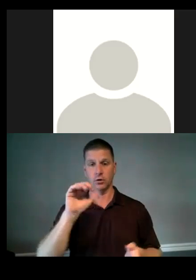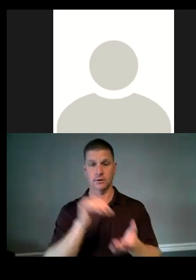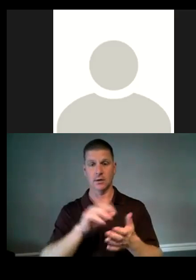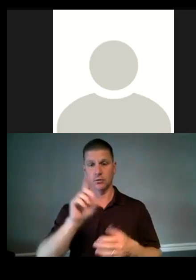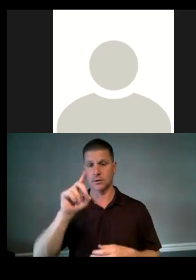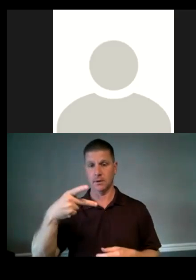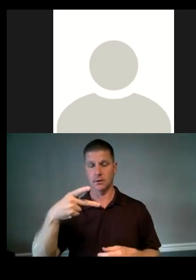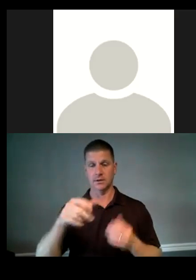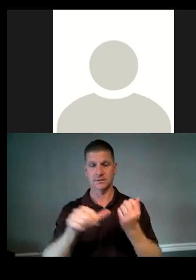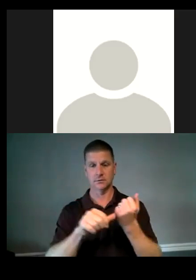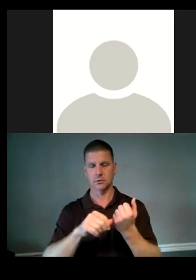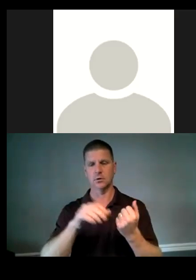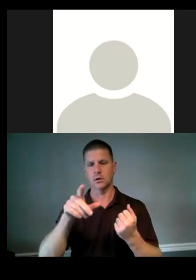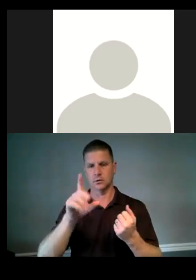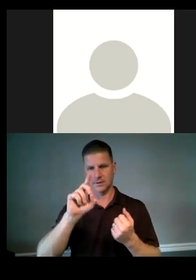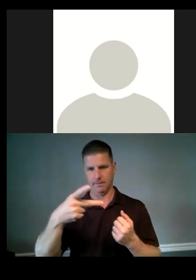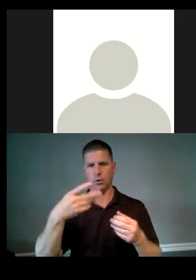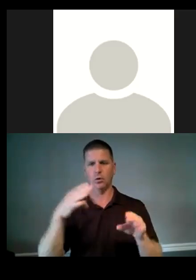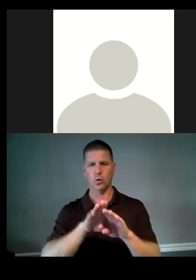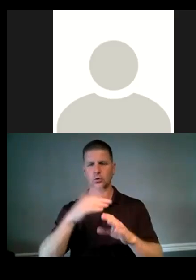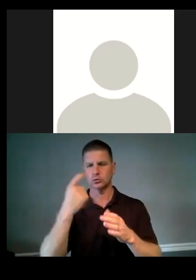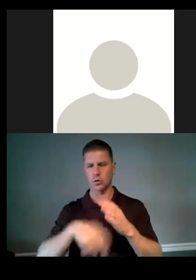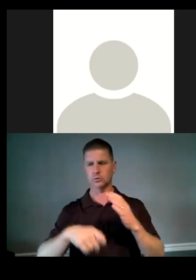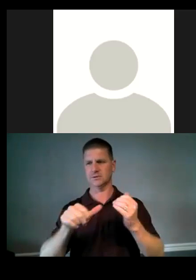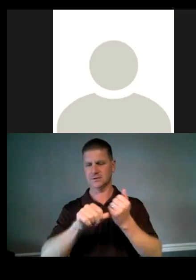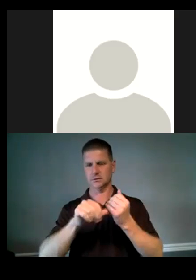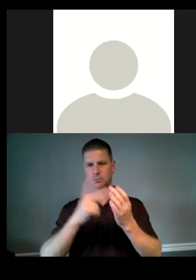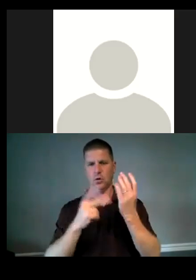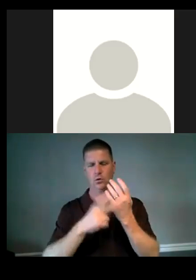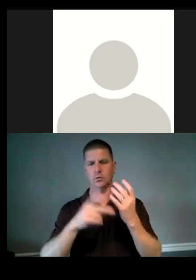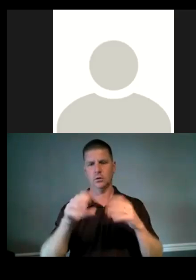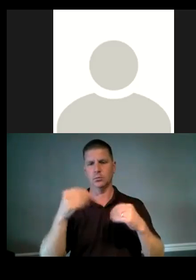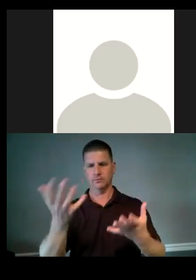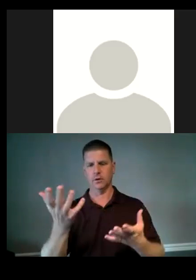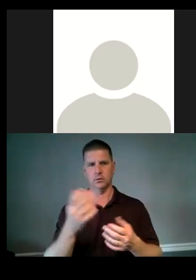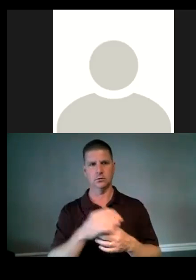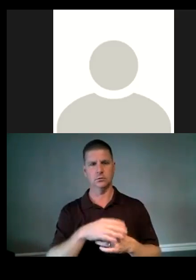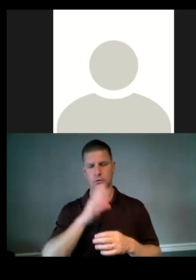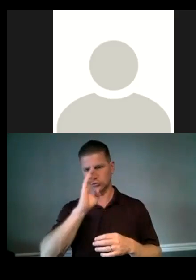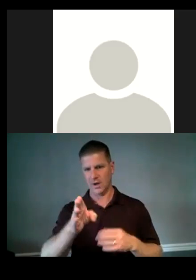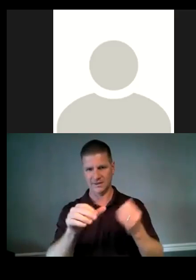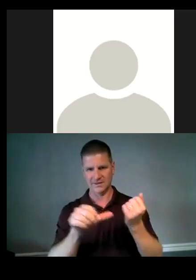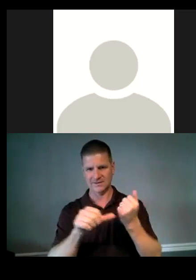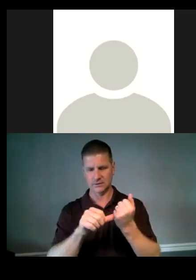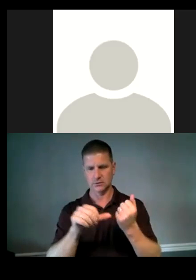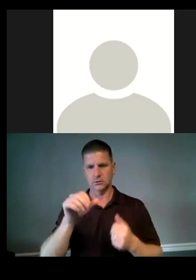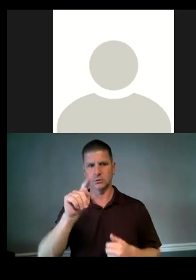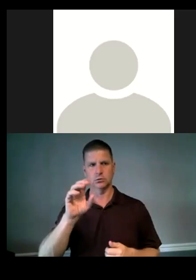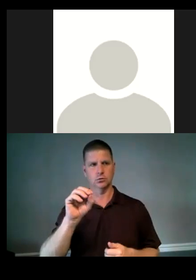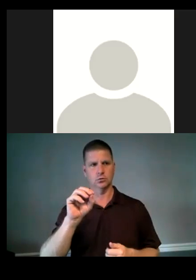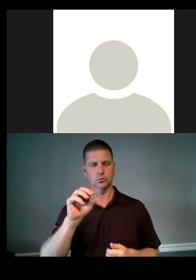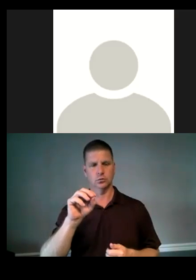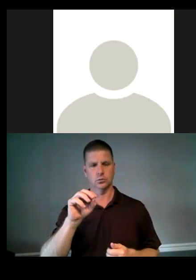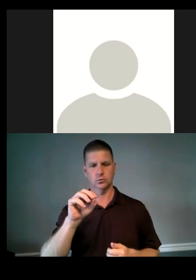payment assistance is the down payment closing costs assistance program, which provides, uh, direct assistance to, uh,